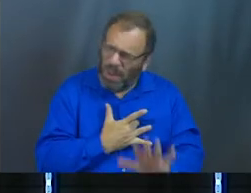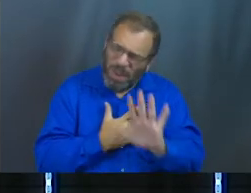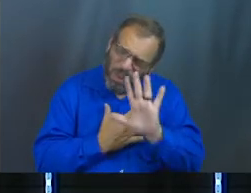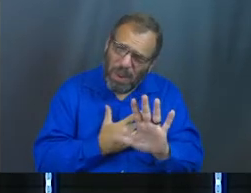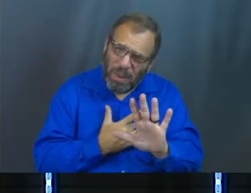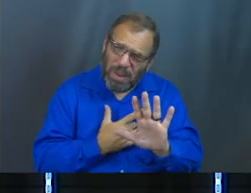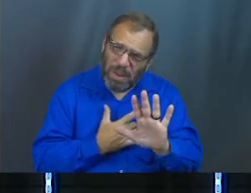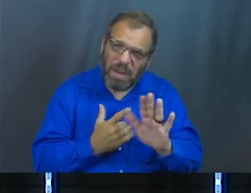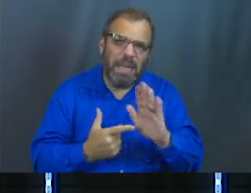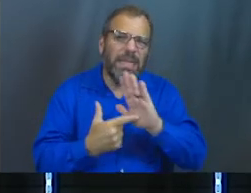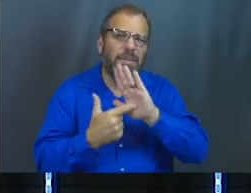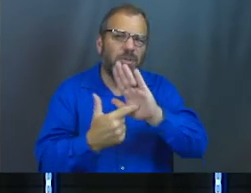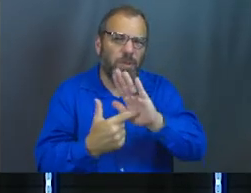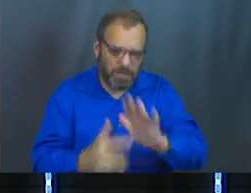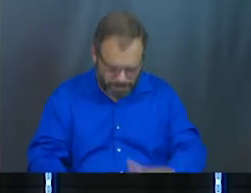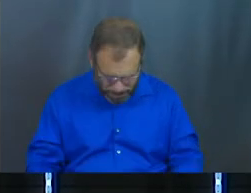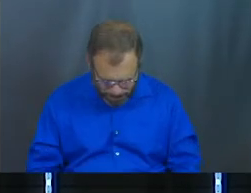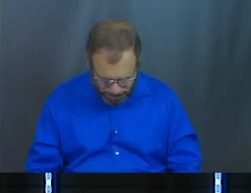I show you this.